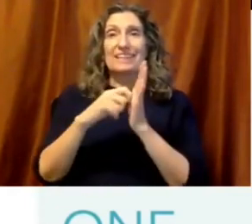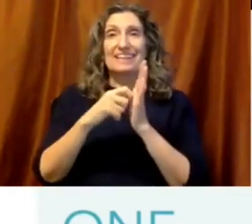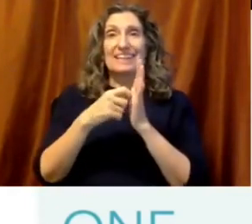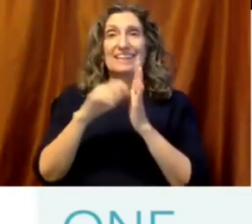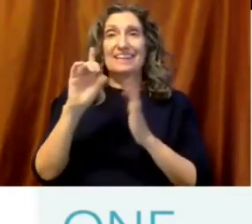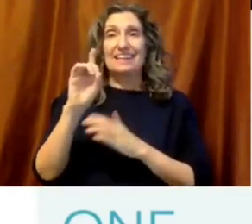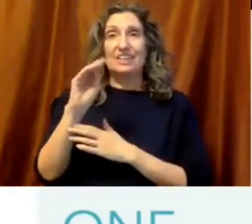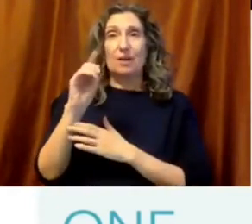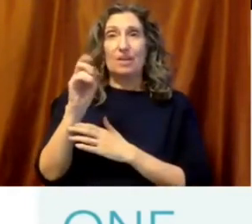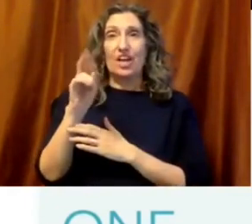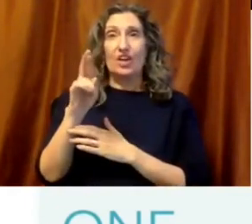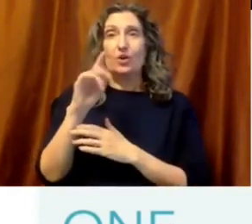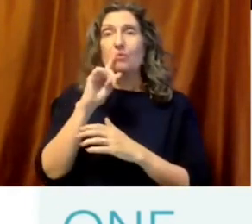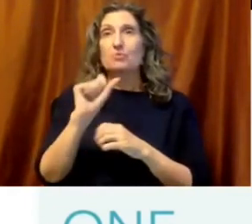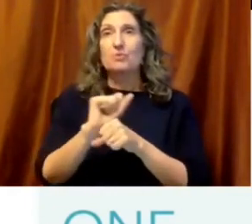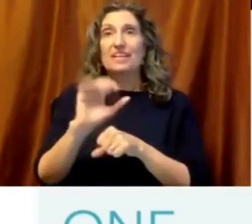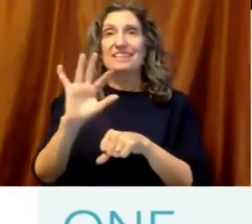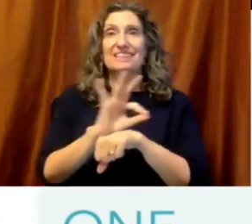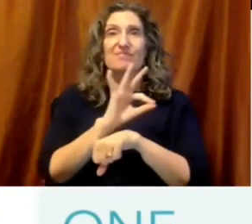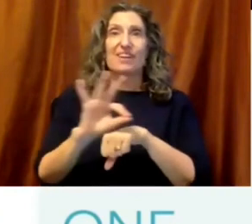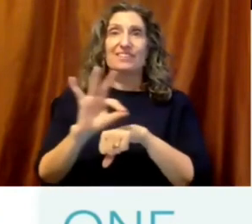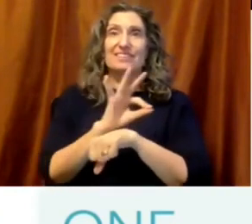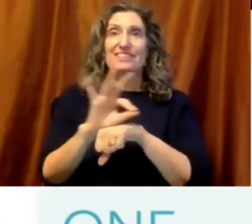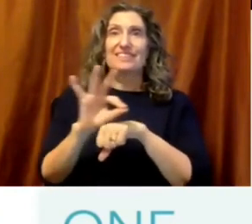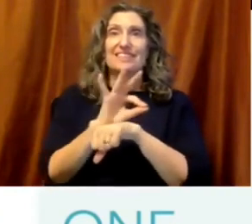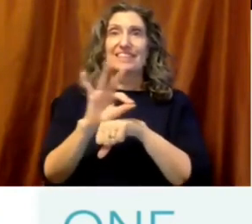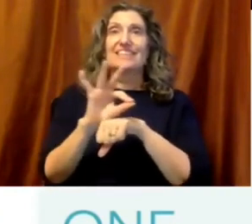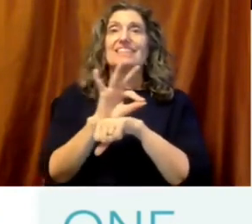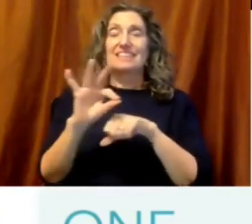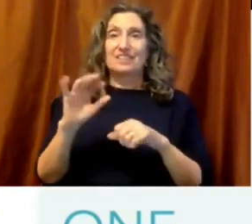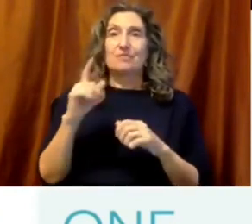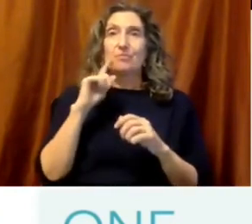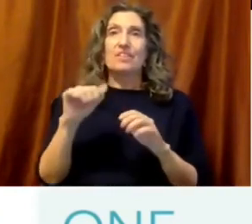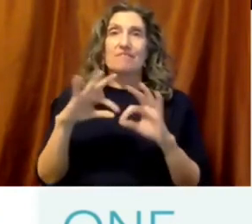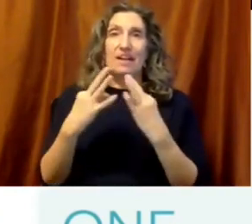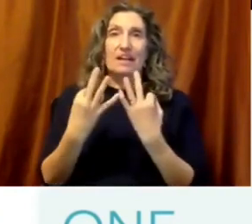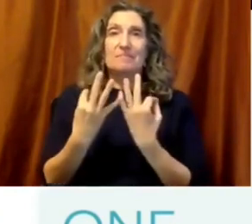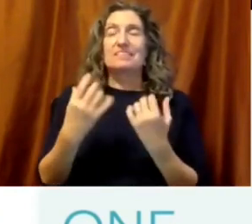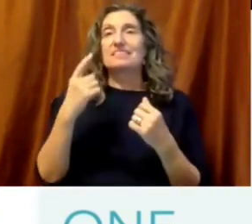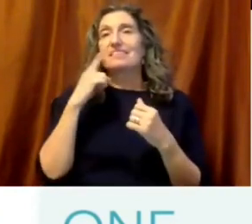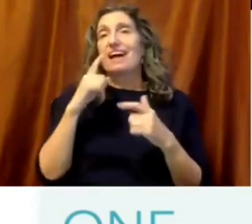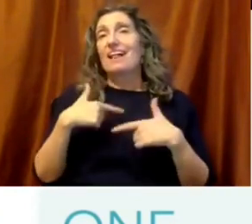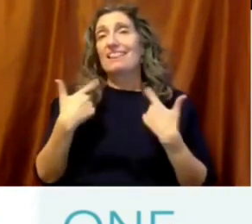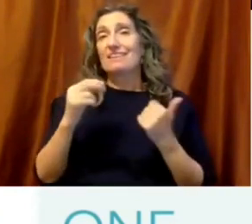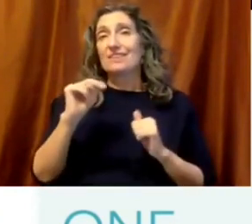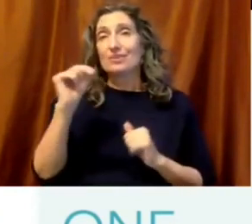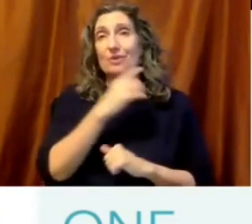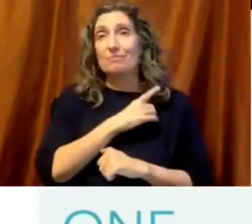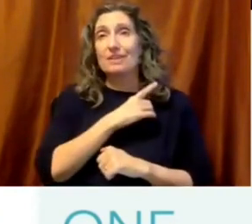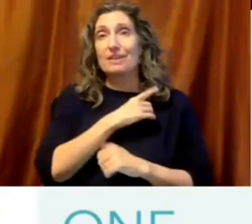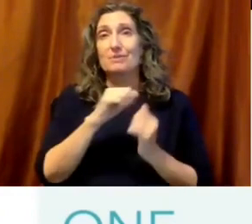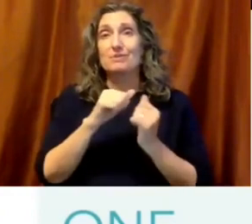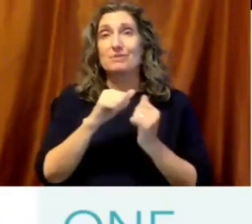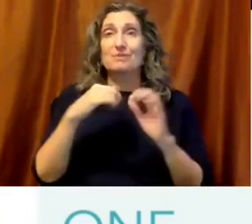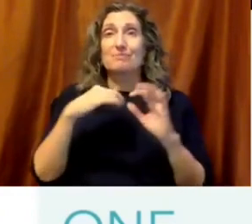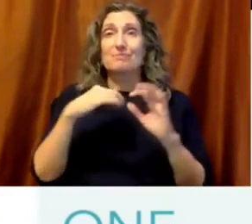started seeing this connection to the violence, both in those who were murdered and those who were murdering of, of the sense of hopelessness